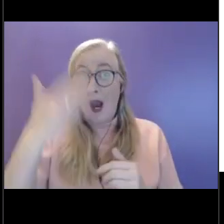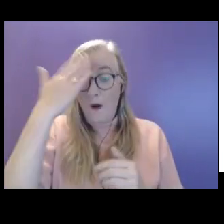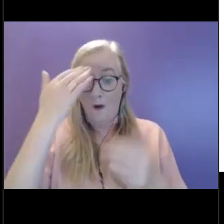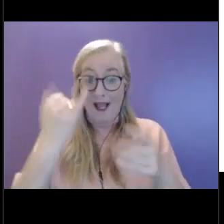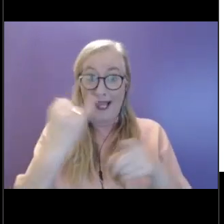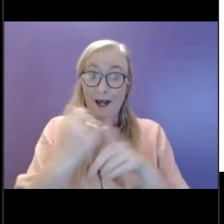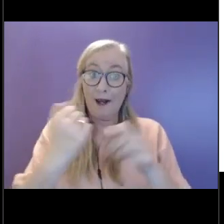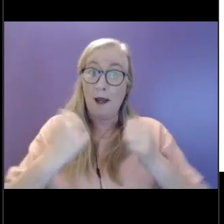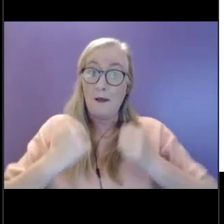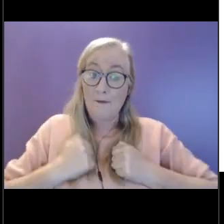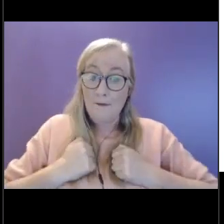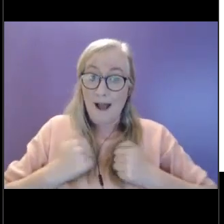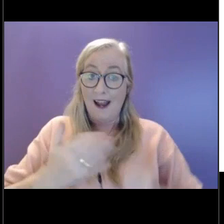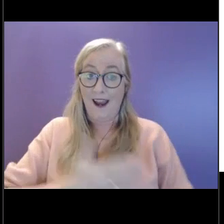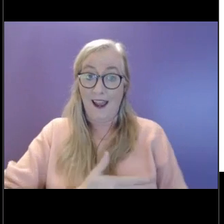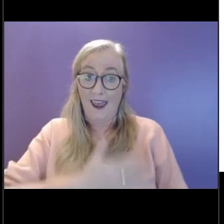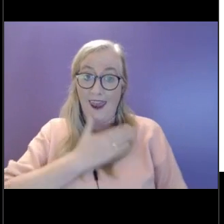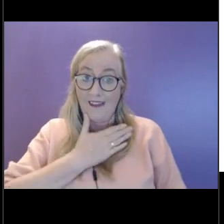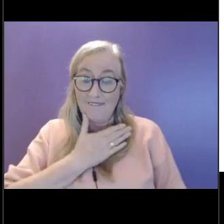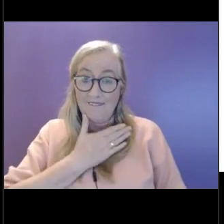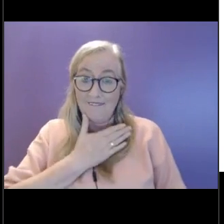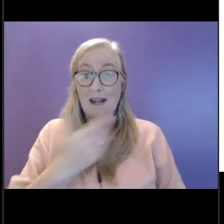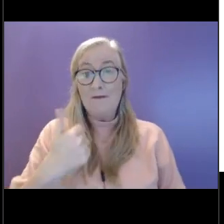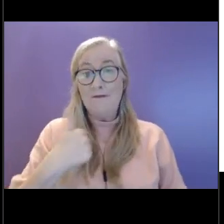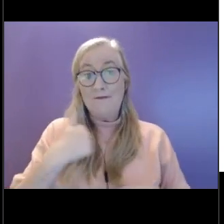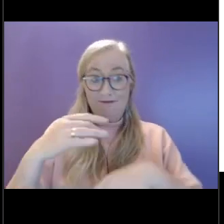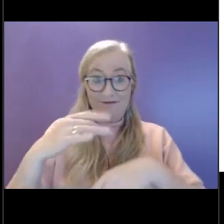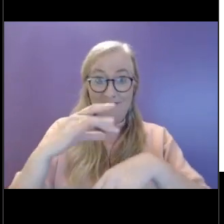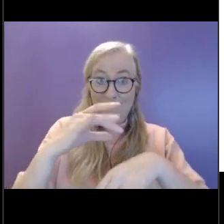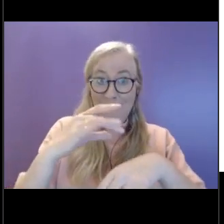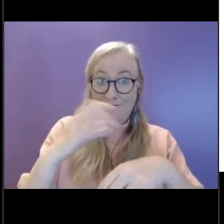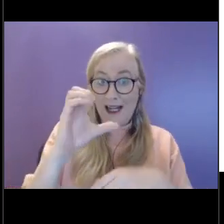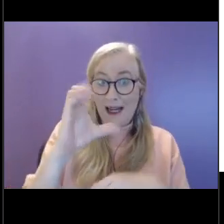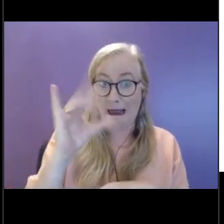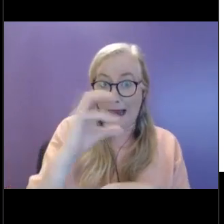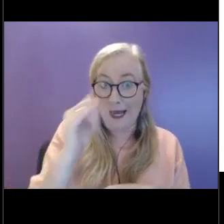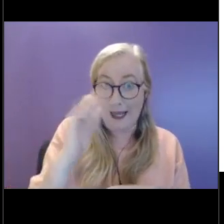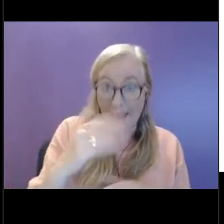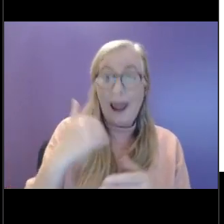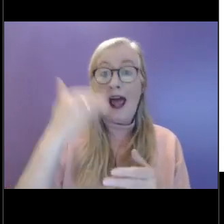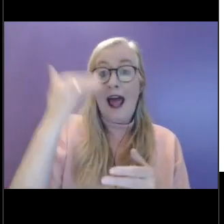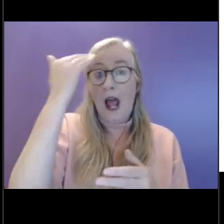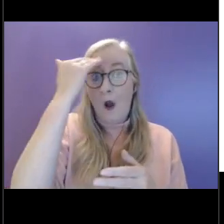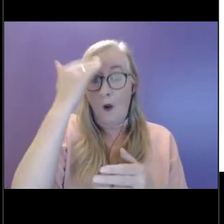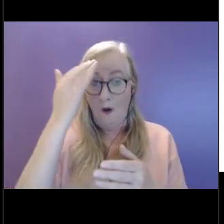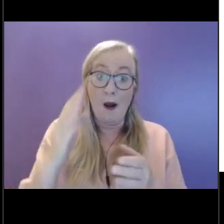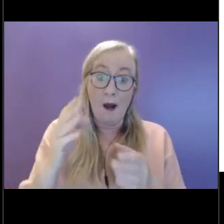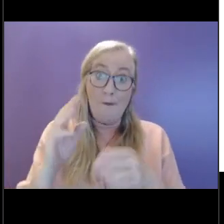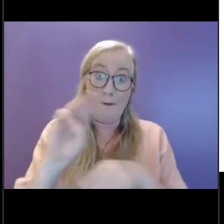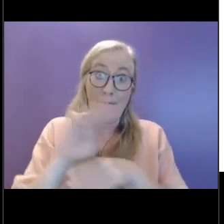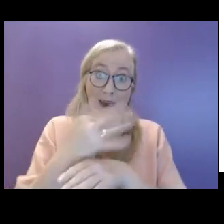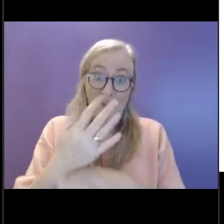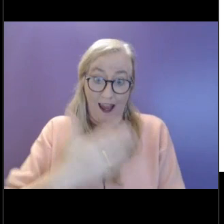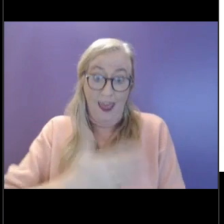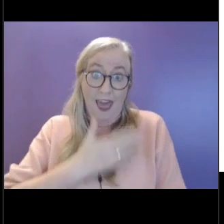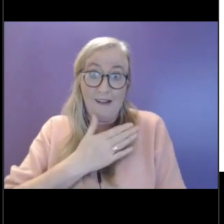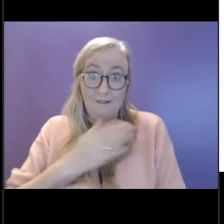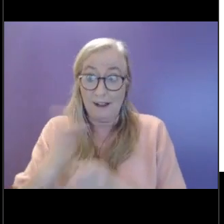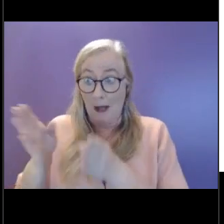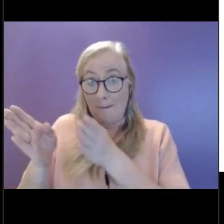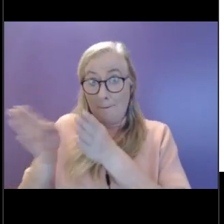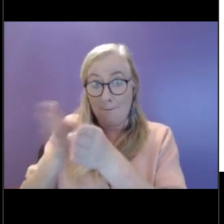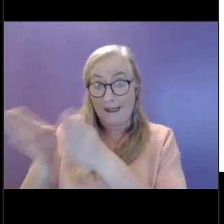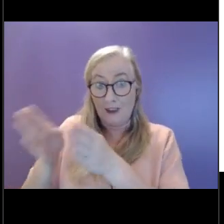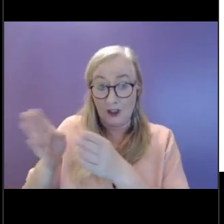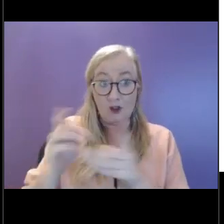as a clinician, you know, the, the business that a parent's life can involve. So I know that kind of professionally,